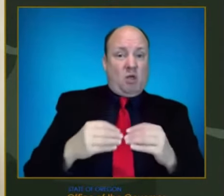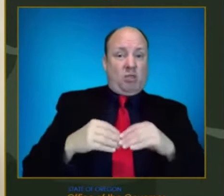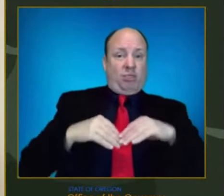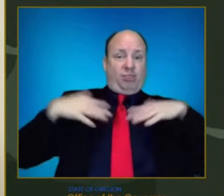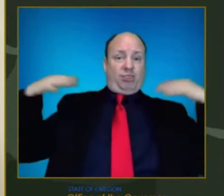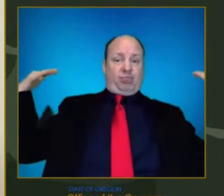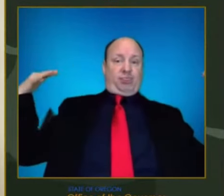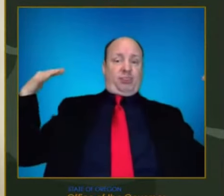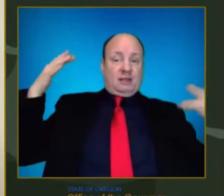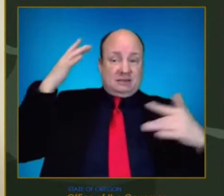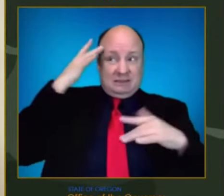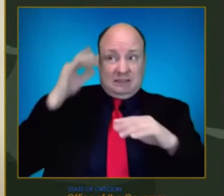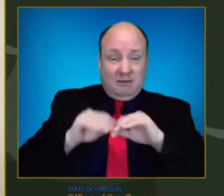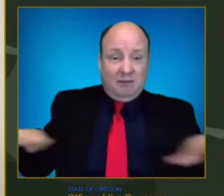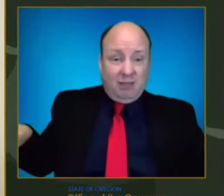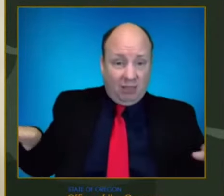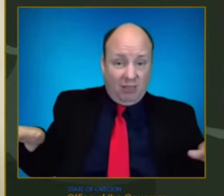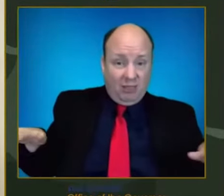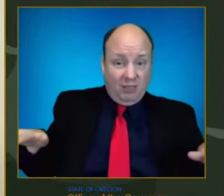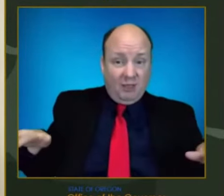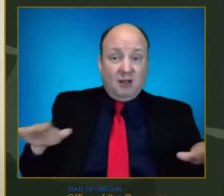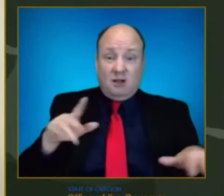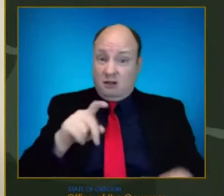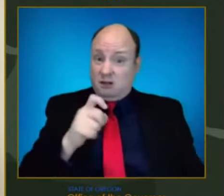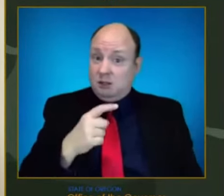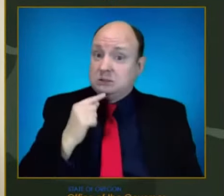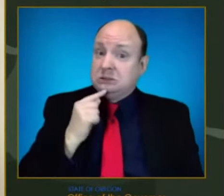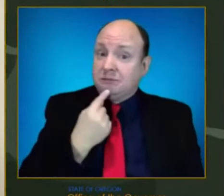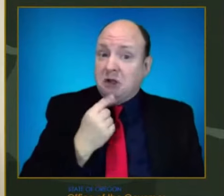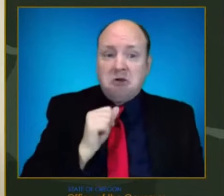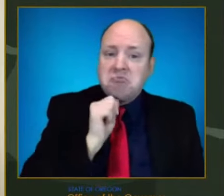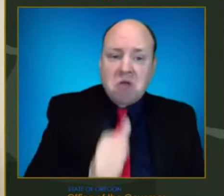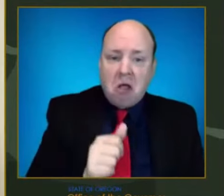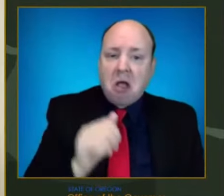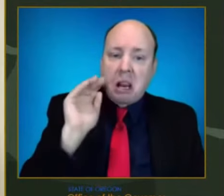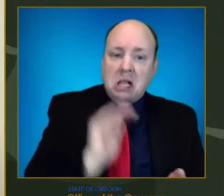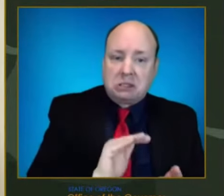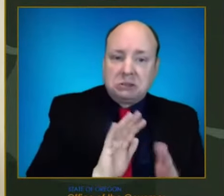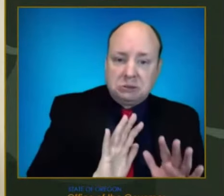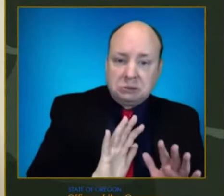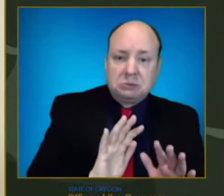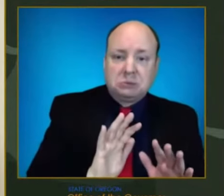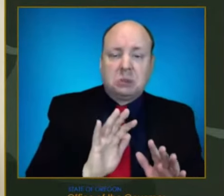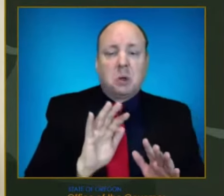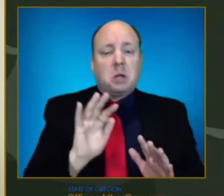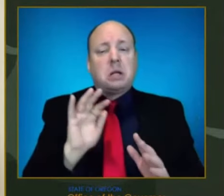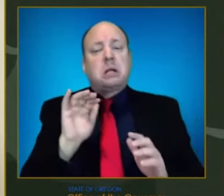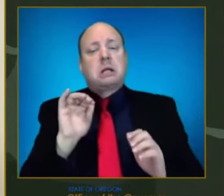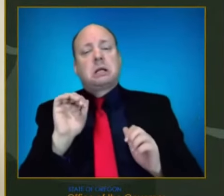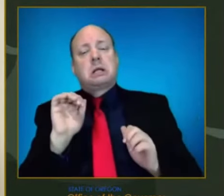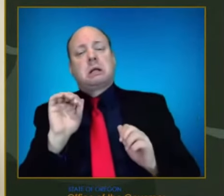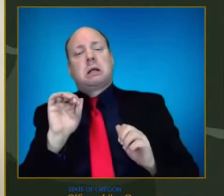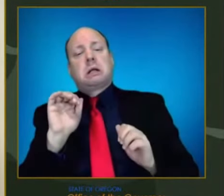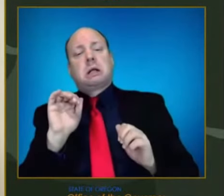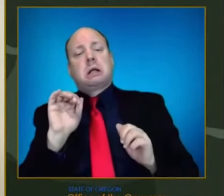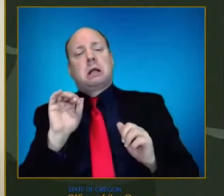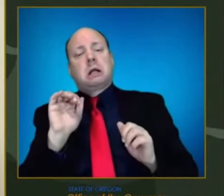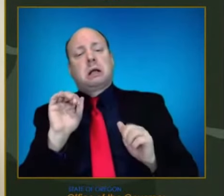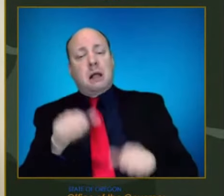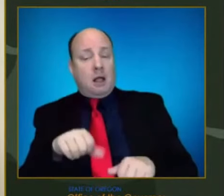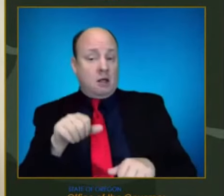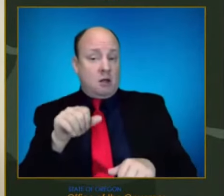I'm wondering if any thought is being given to decoupling non-pharmaceutical interventions